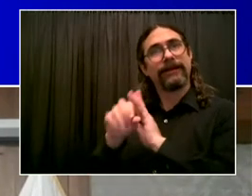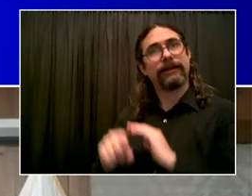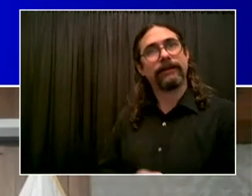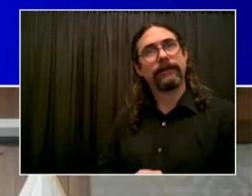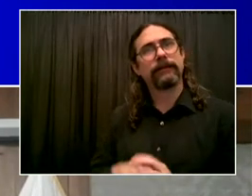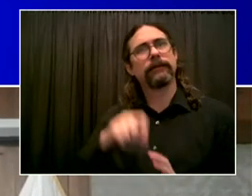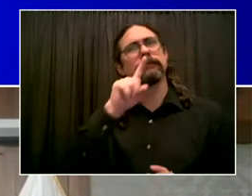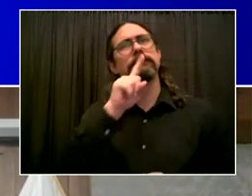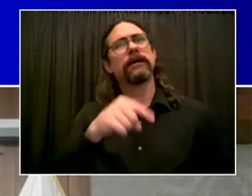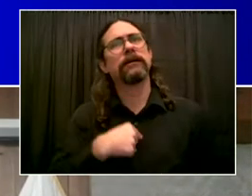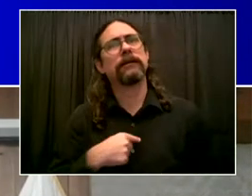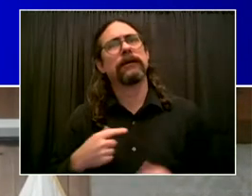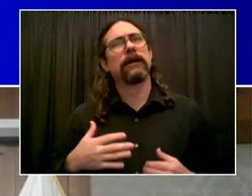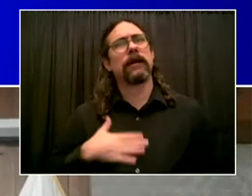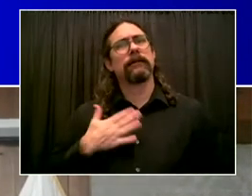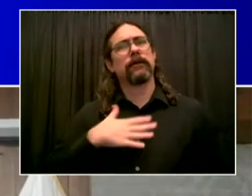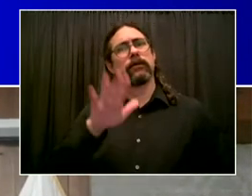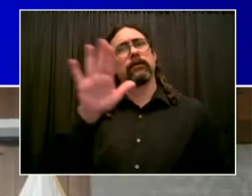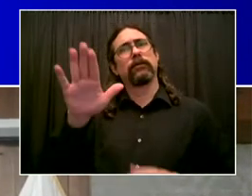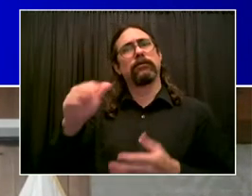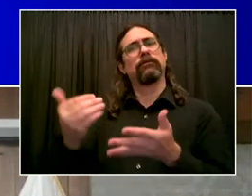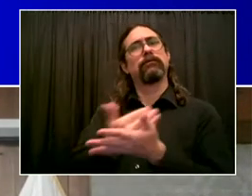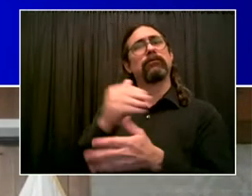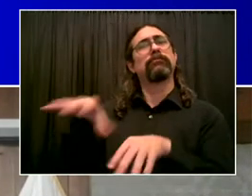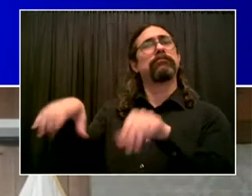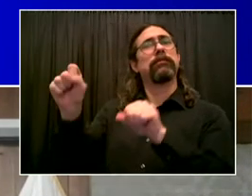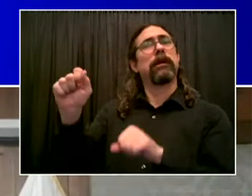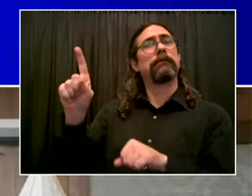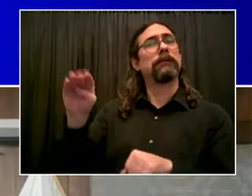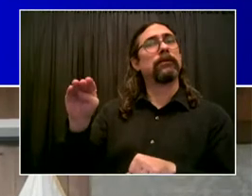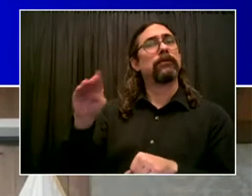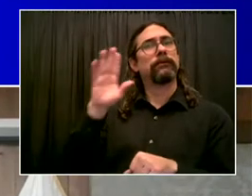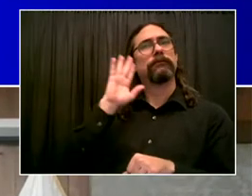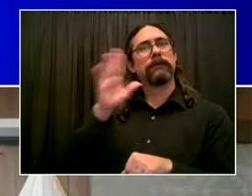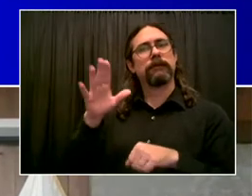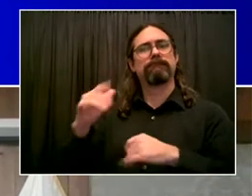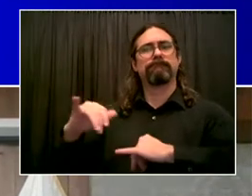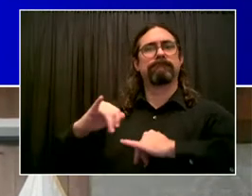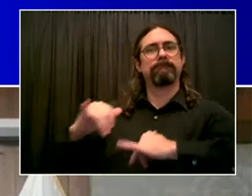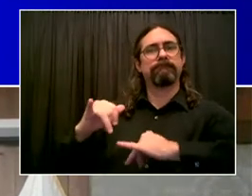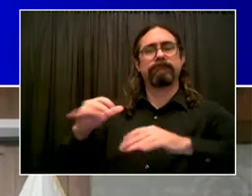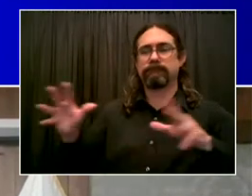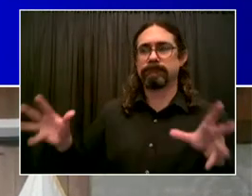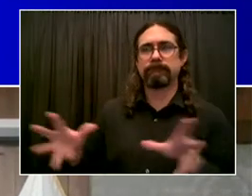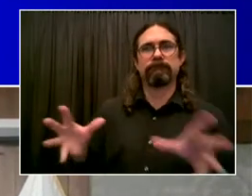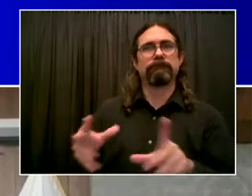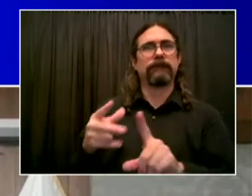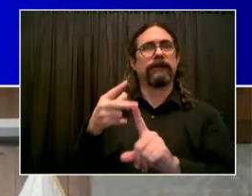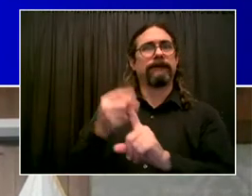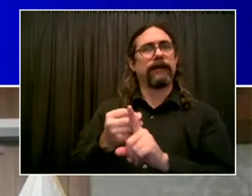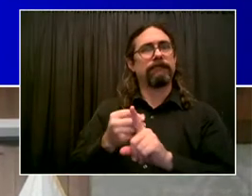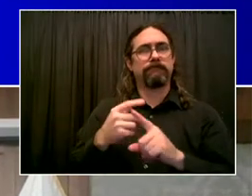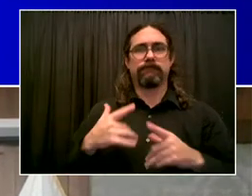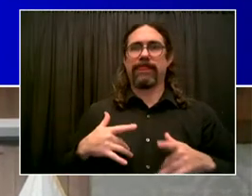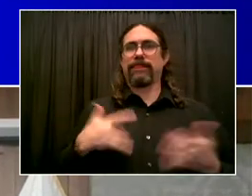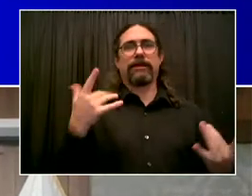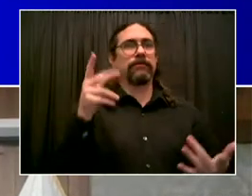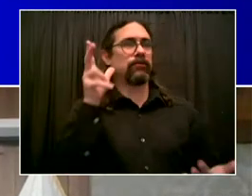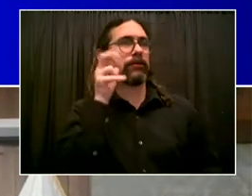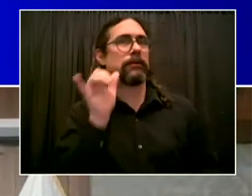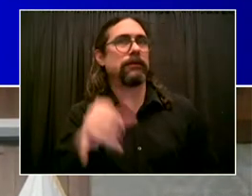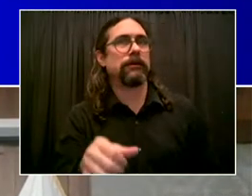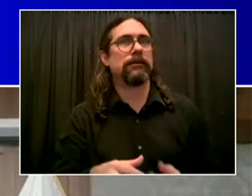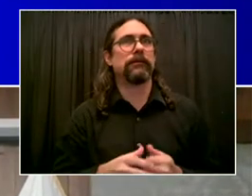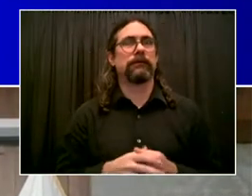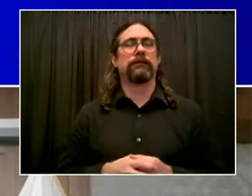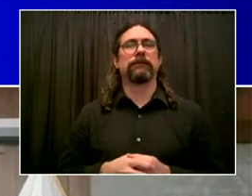on vaccination. We got a lot to do in these weeks ahead, a lot more New Yorkers to reach. Your strong message is going to help us do that. So thank you very